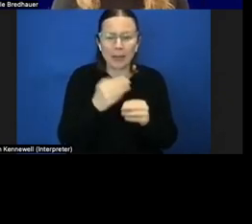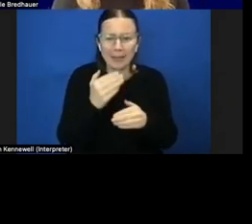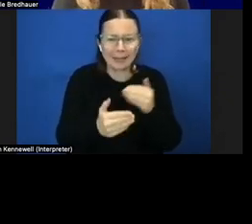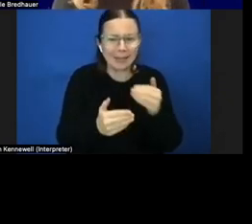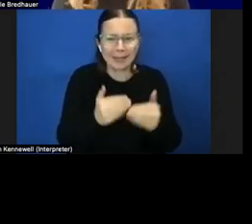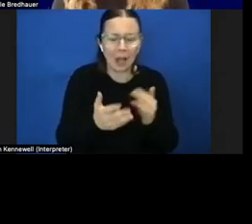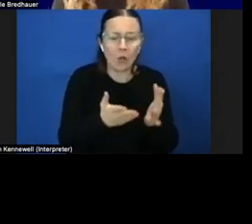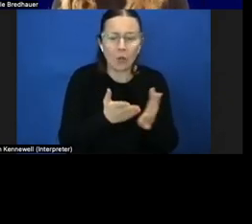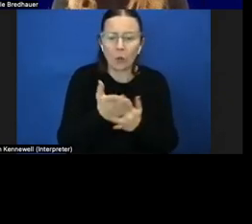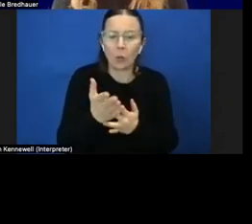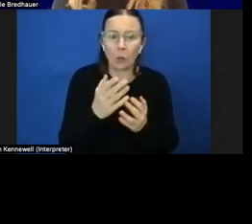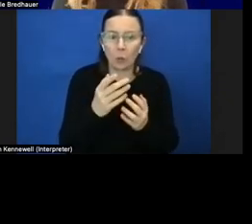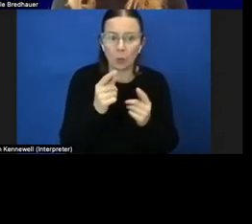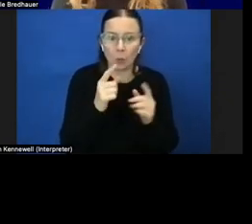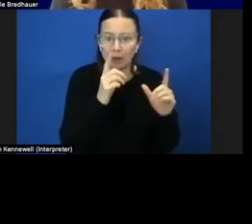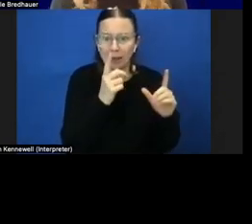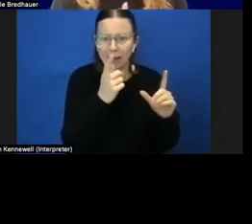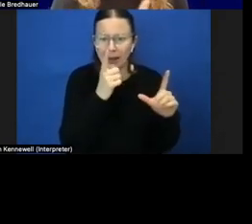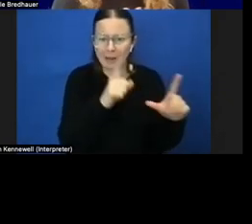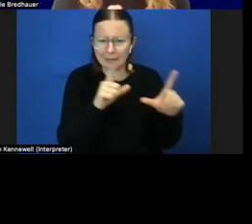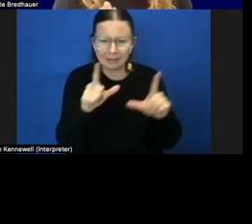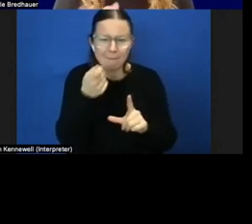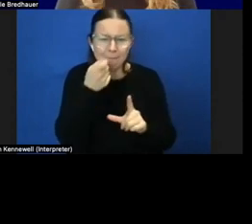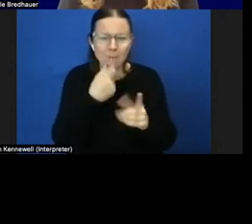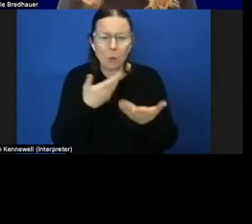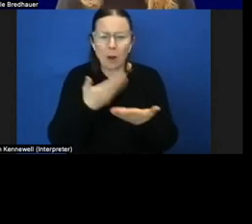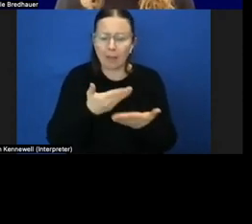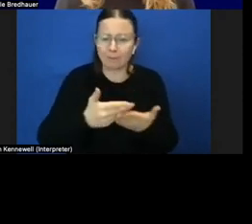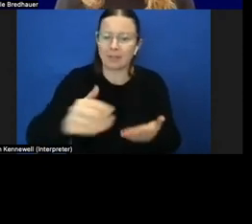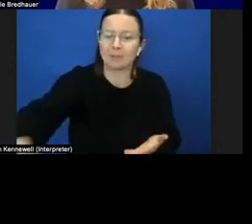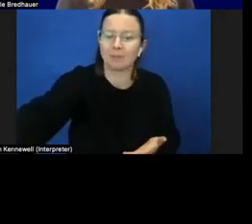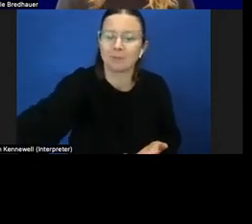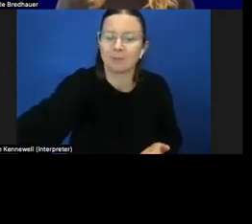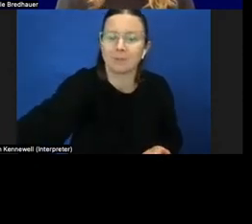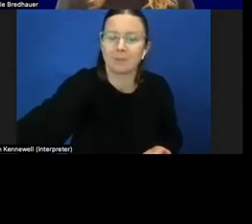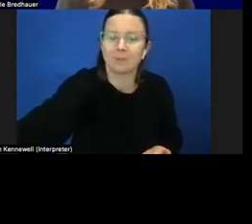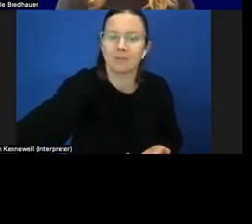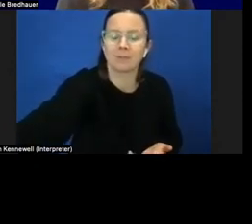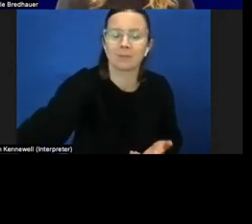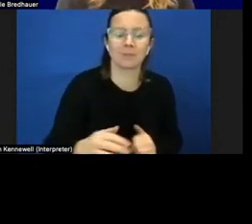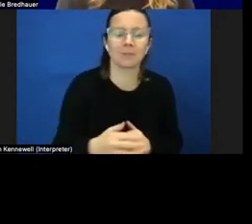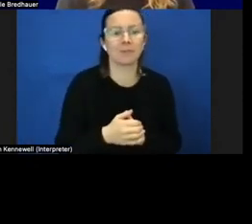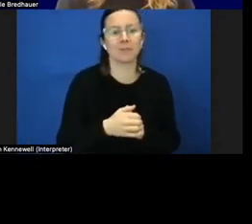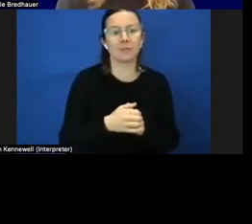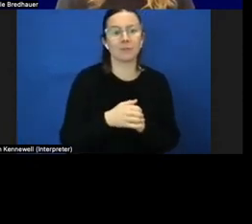um these last couple of slides um so um